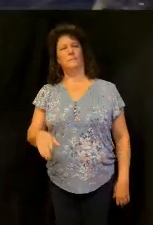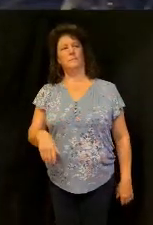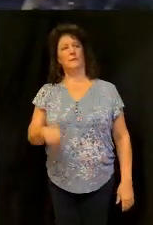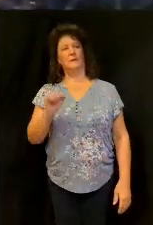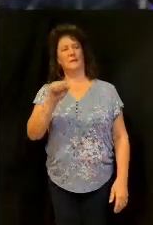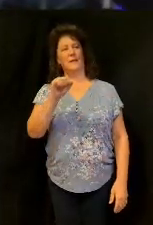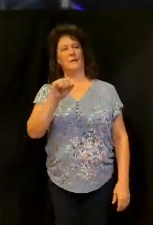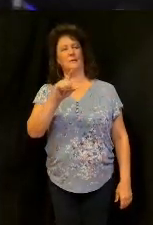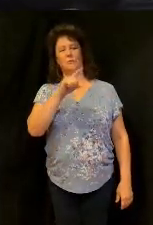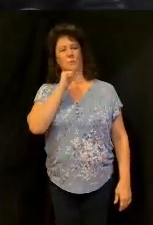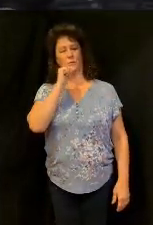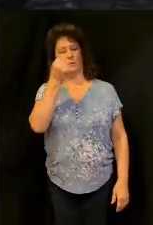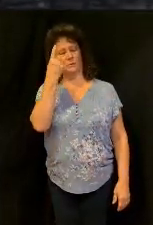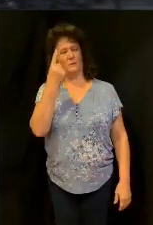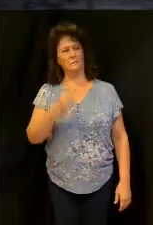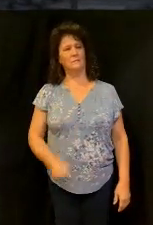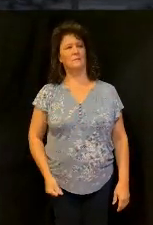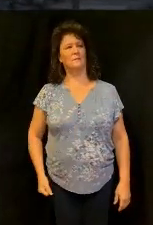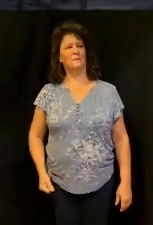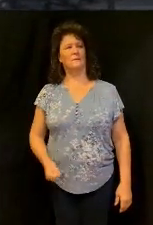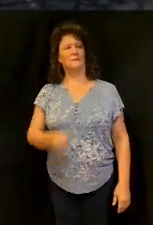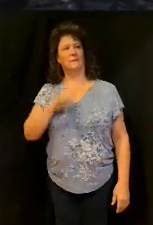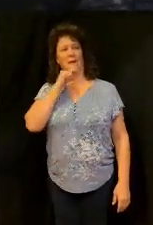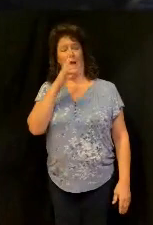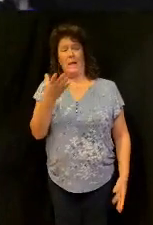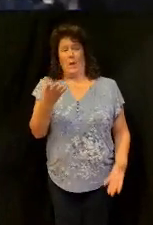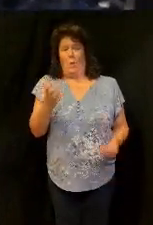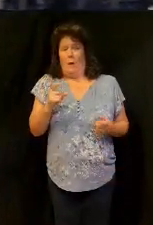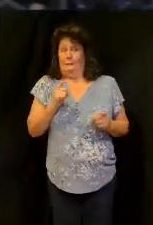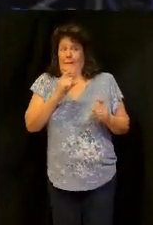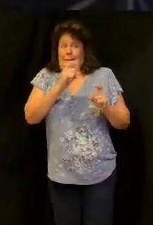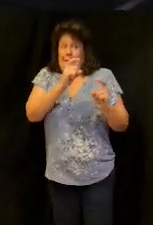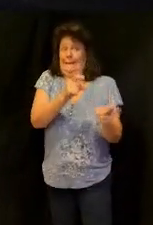you don't understand he said i don't want to give it to you